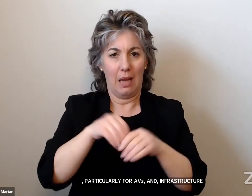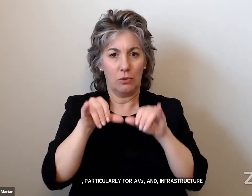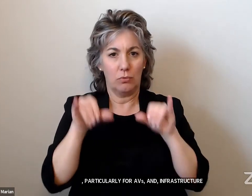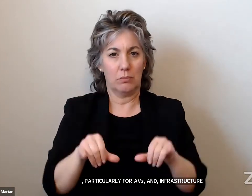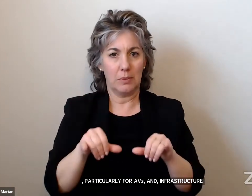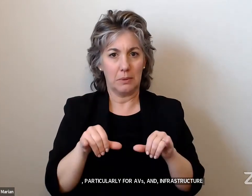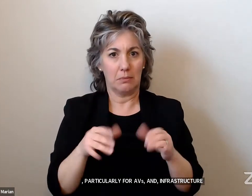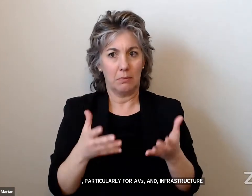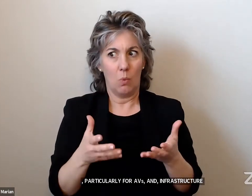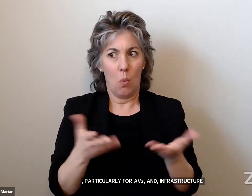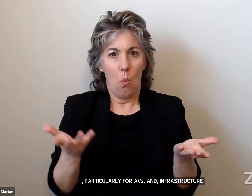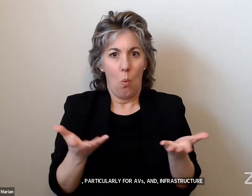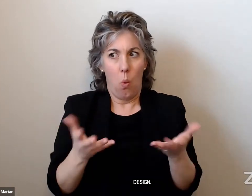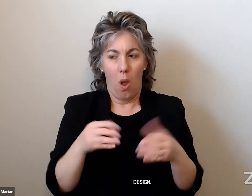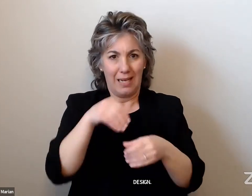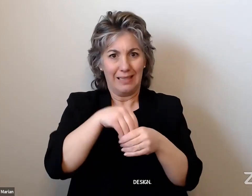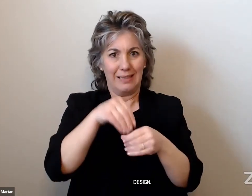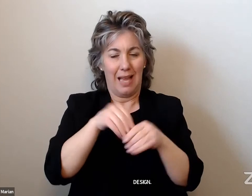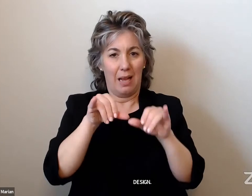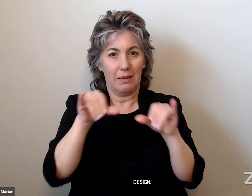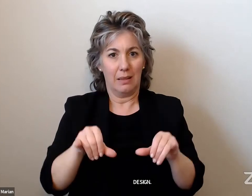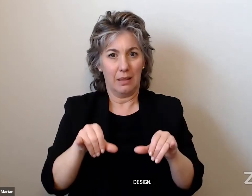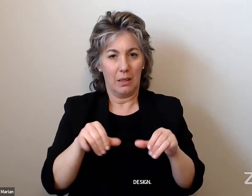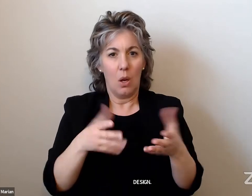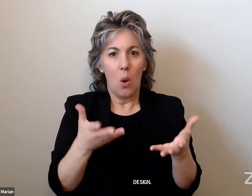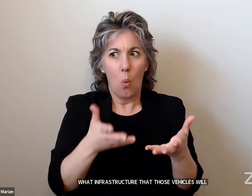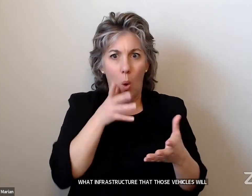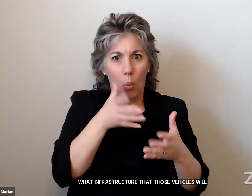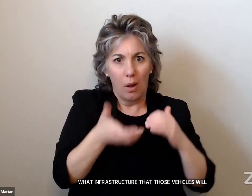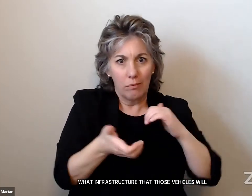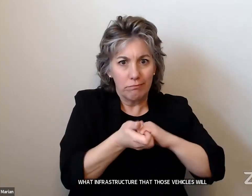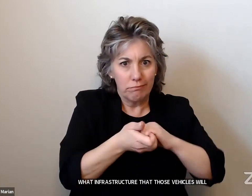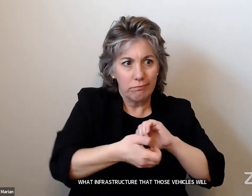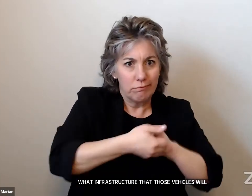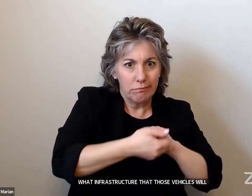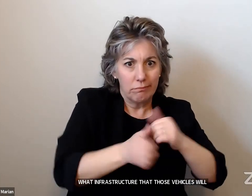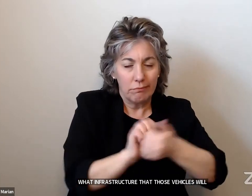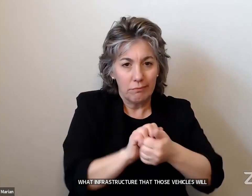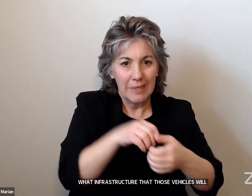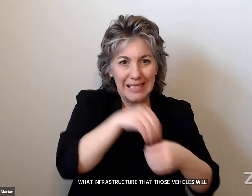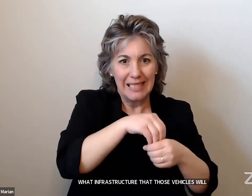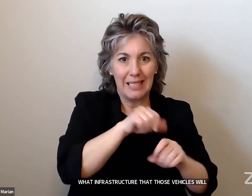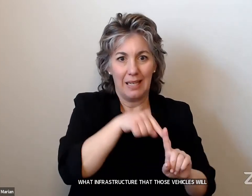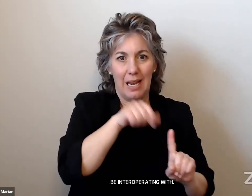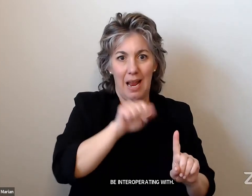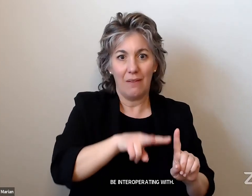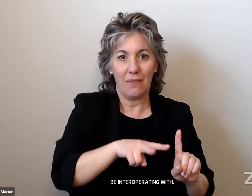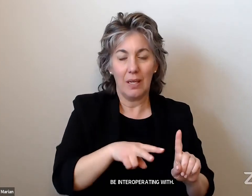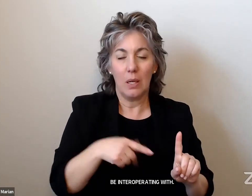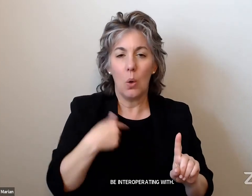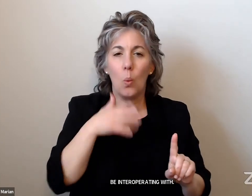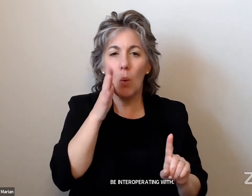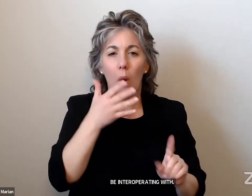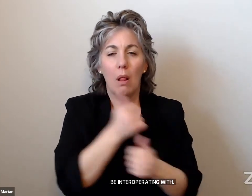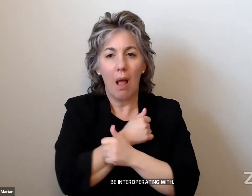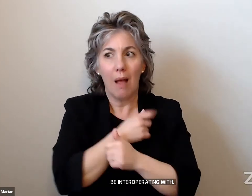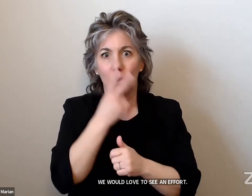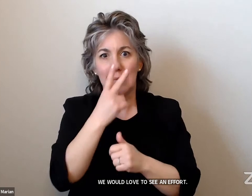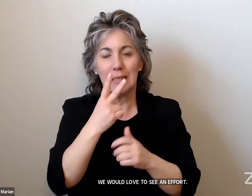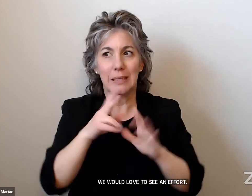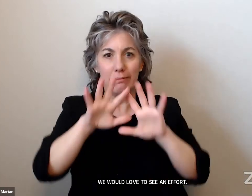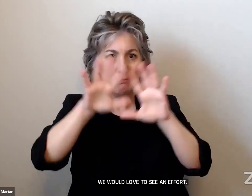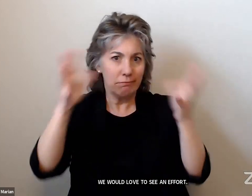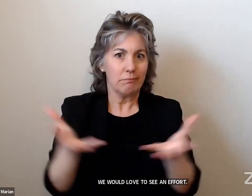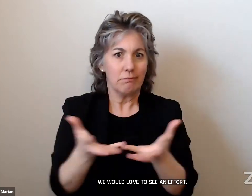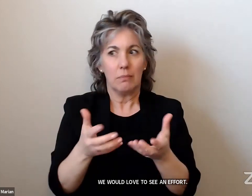What infrastructure that those vehicles will be interoperating with. And we would love to see an effort, kind of a cross-ecosystem